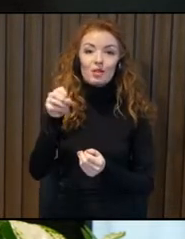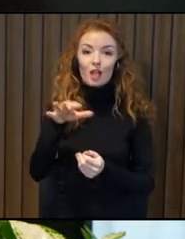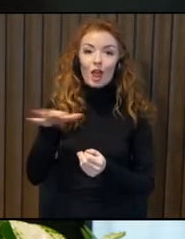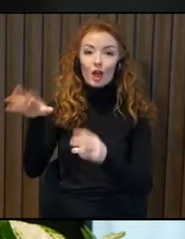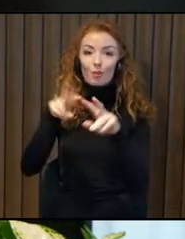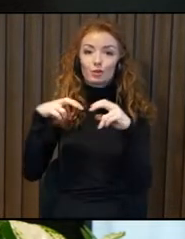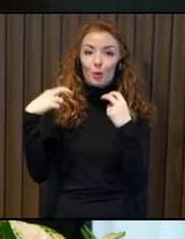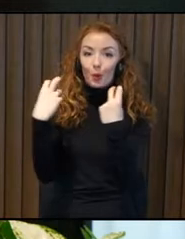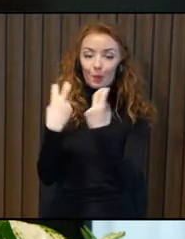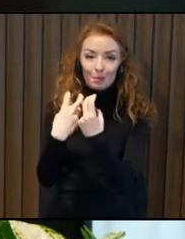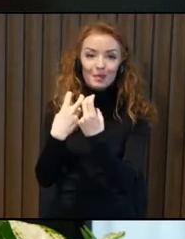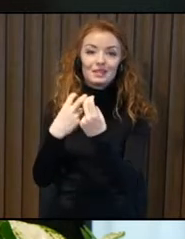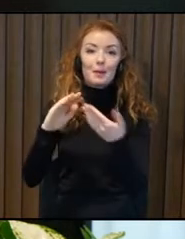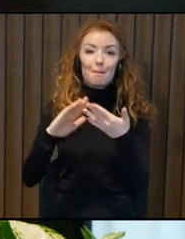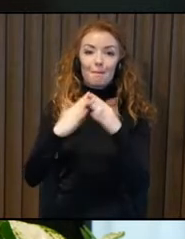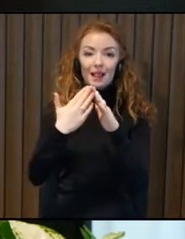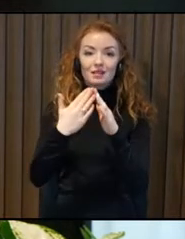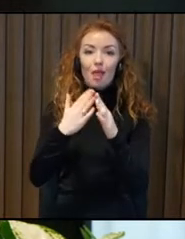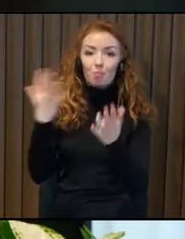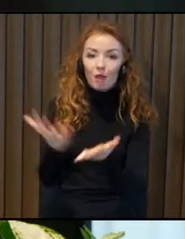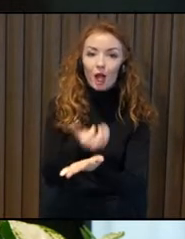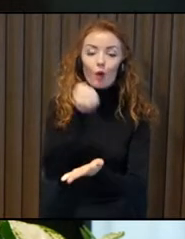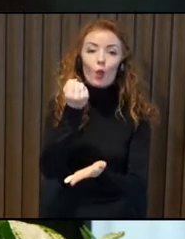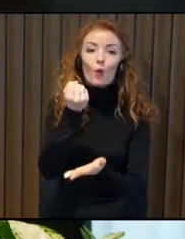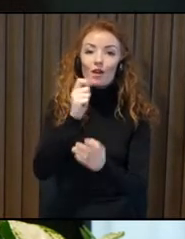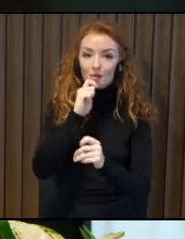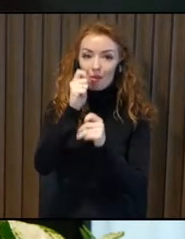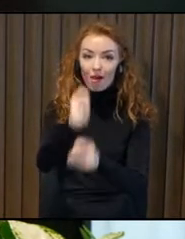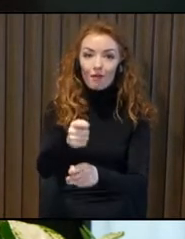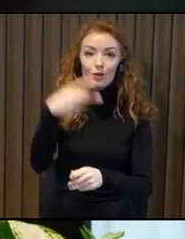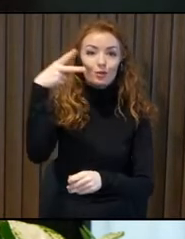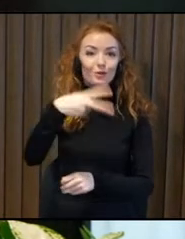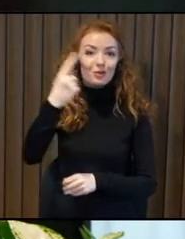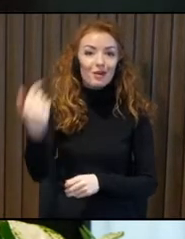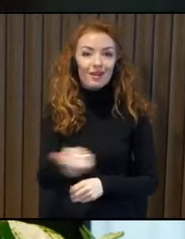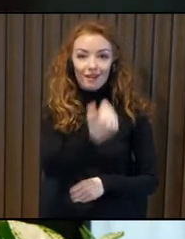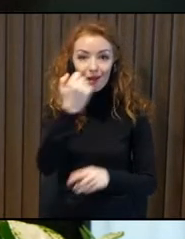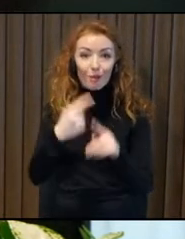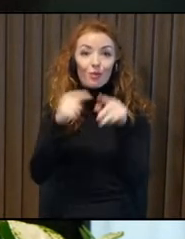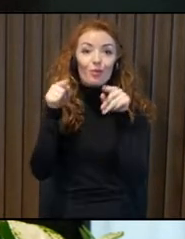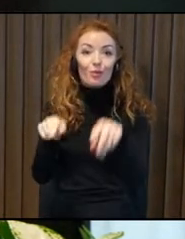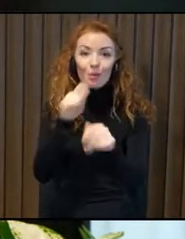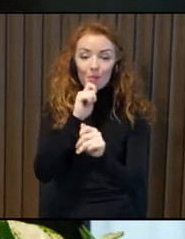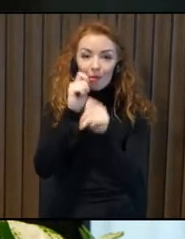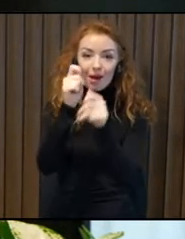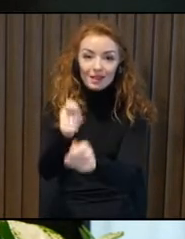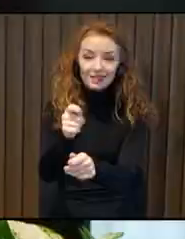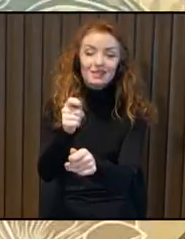2021, isn't it? And it was given to Jenshepin, the commune that was